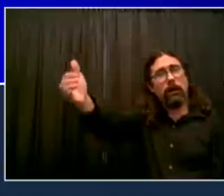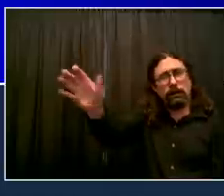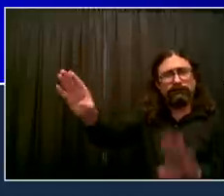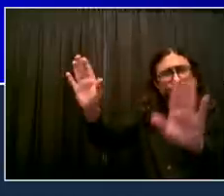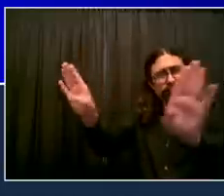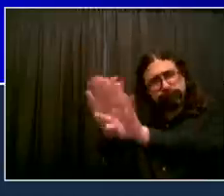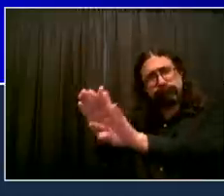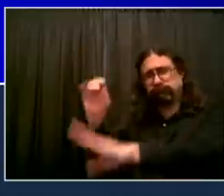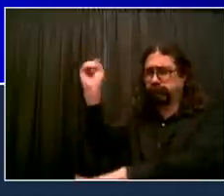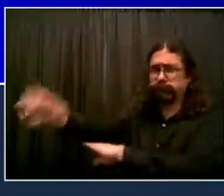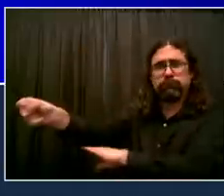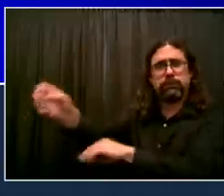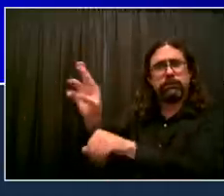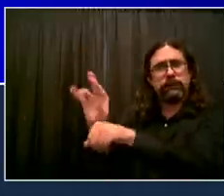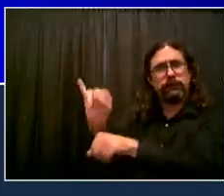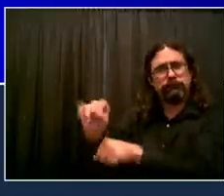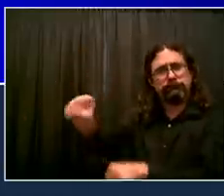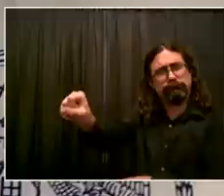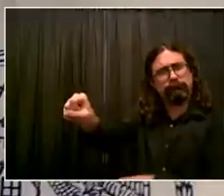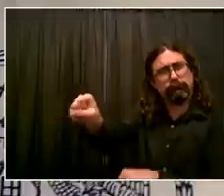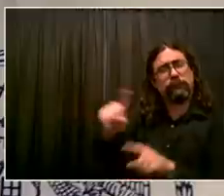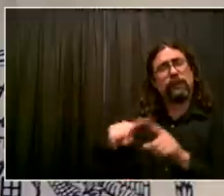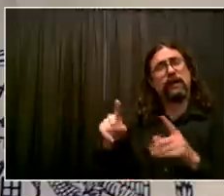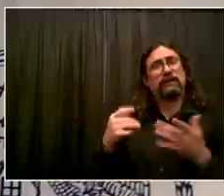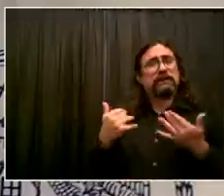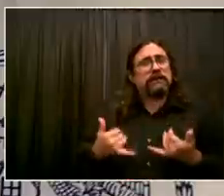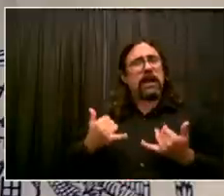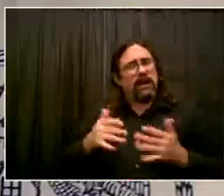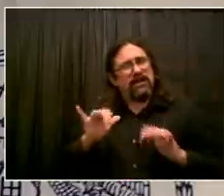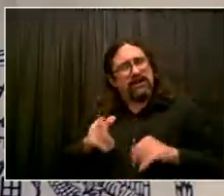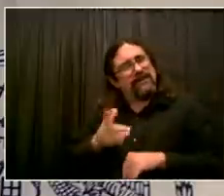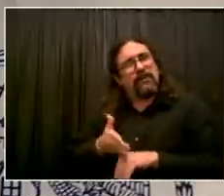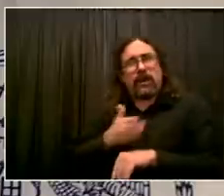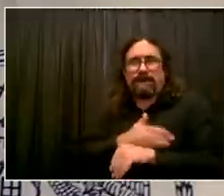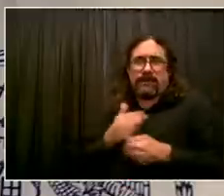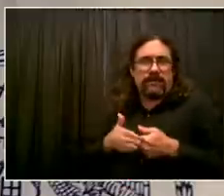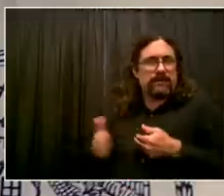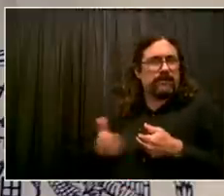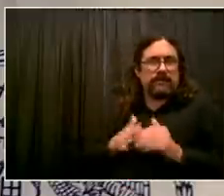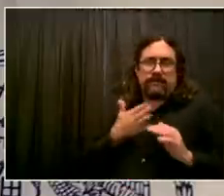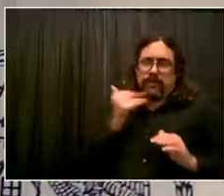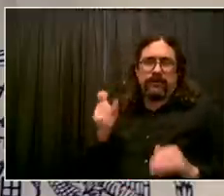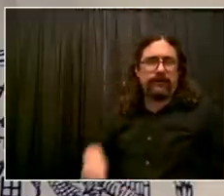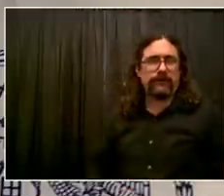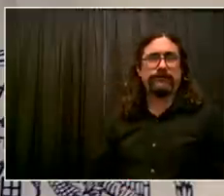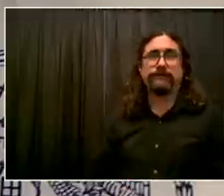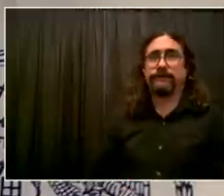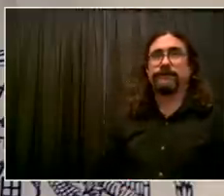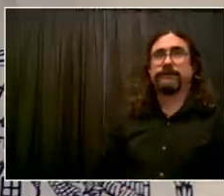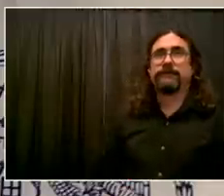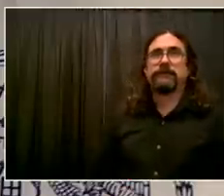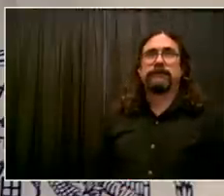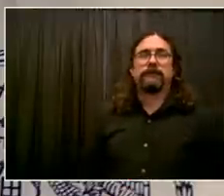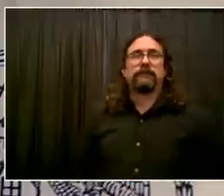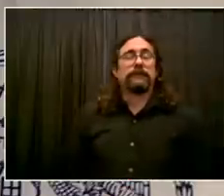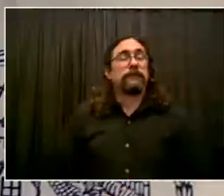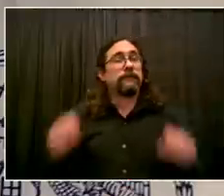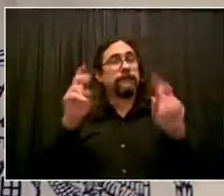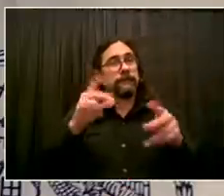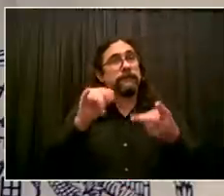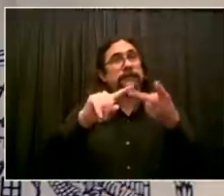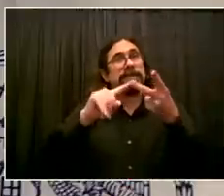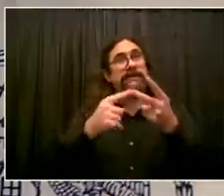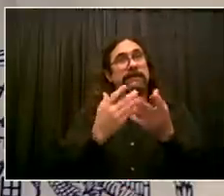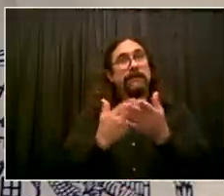I said breaking news. I've got breaking news. There was a legal challenge to the Keat NYC. Again, the mandate for